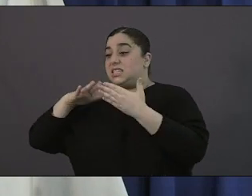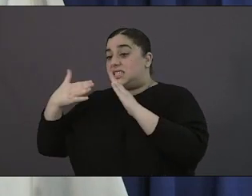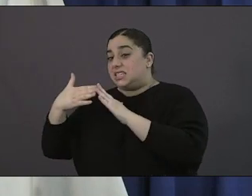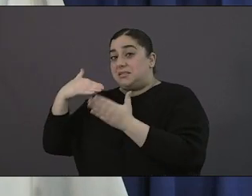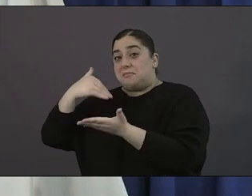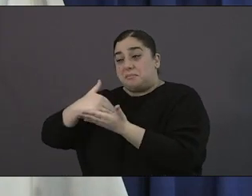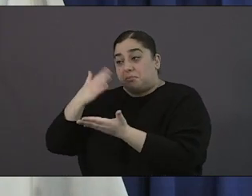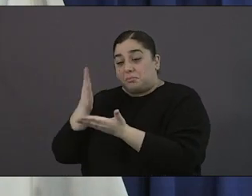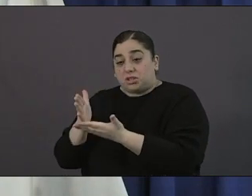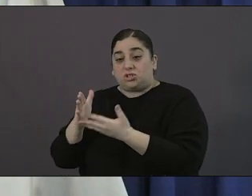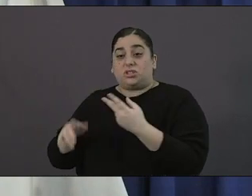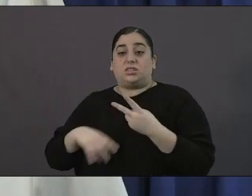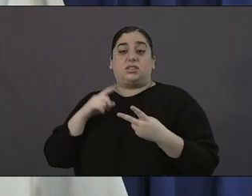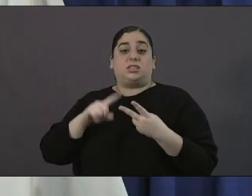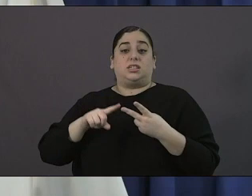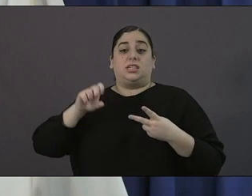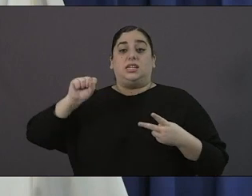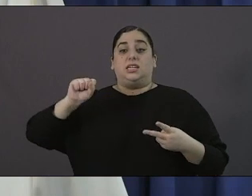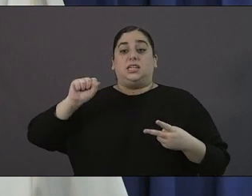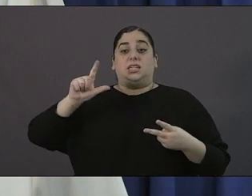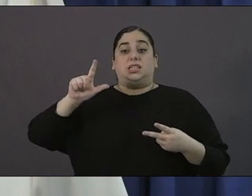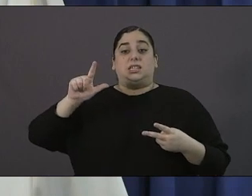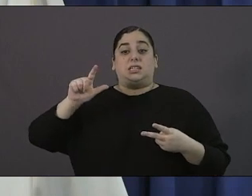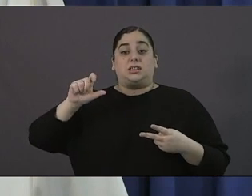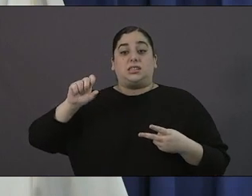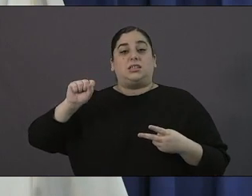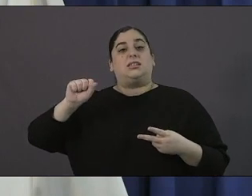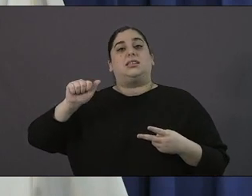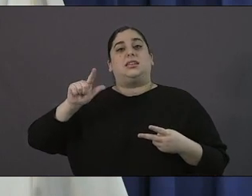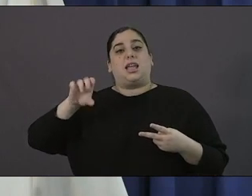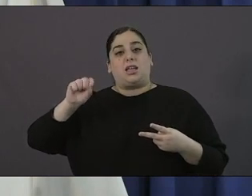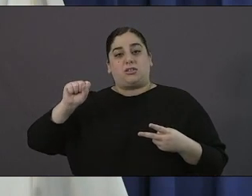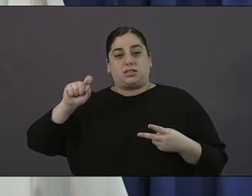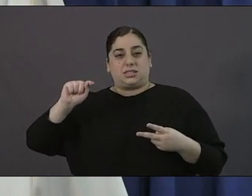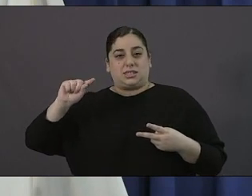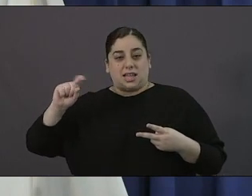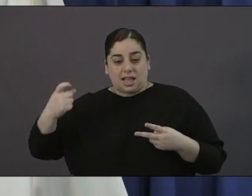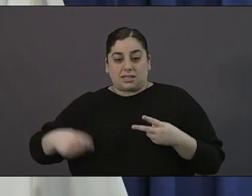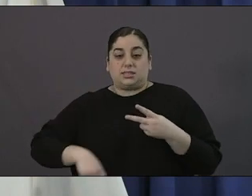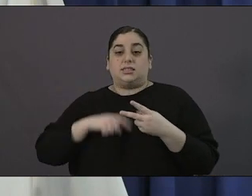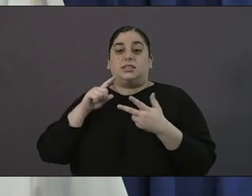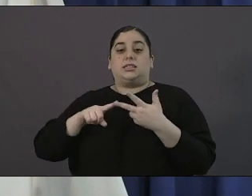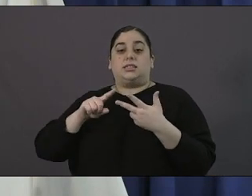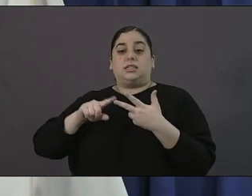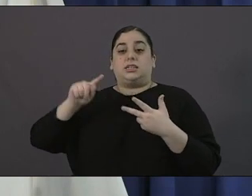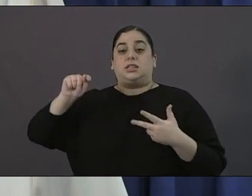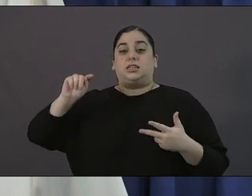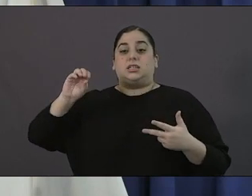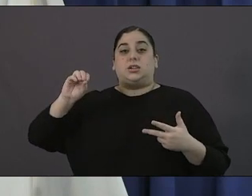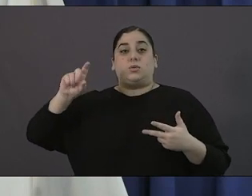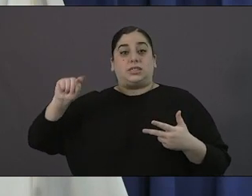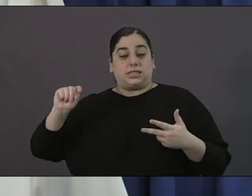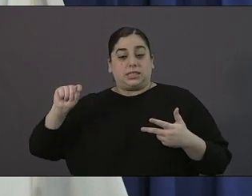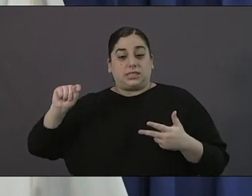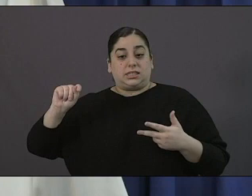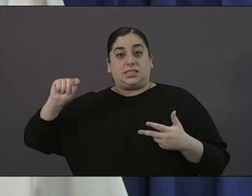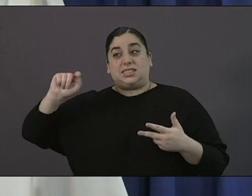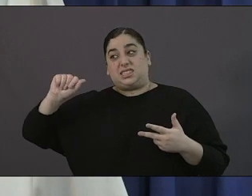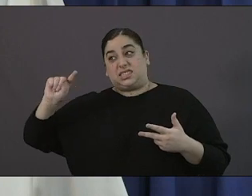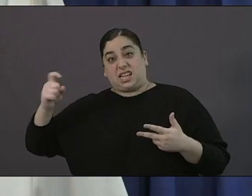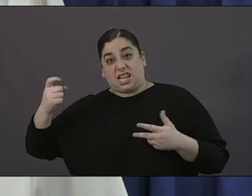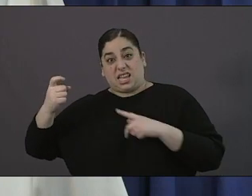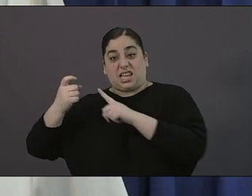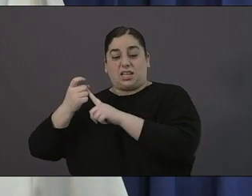tax the particularly the tot taxes folks come into san diego whether it was for the fair whether it was for other conventions so we'll have an impact